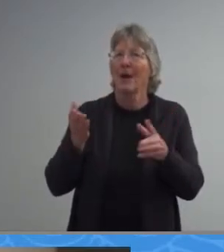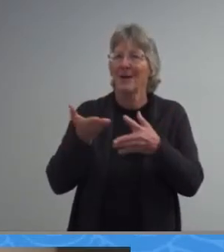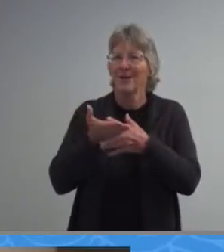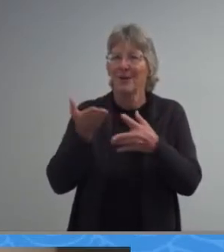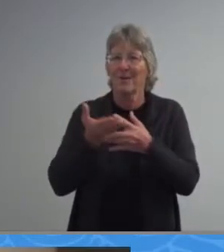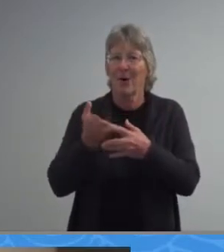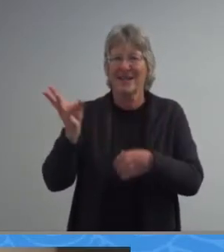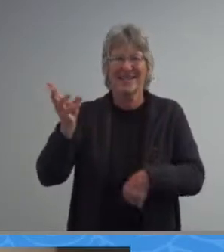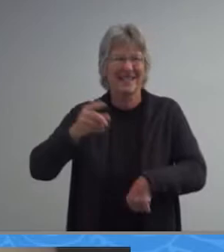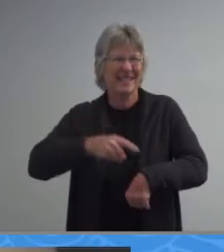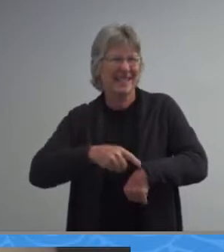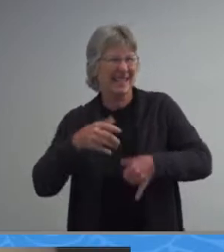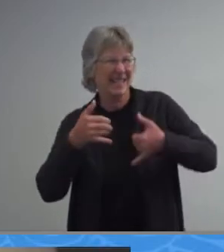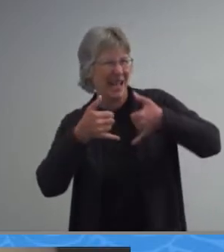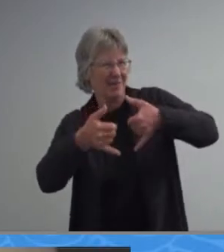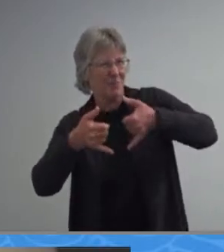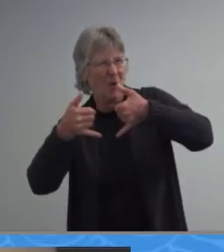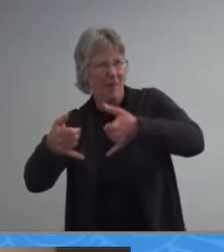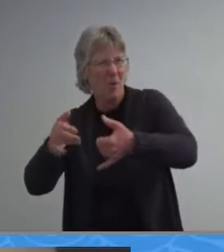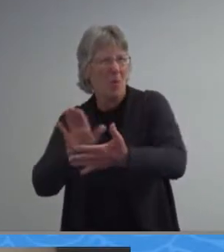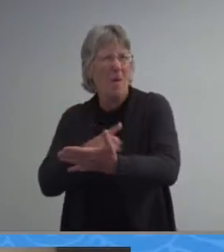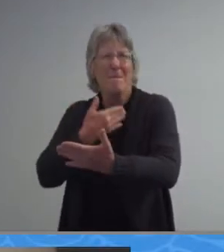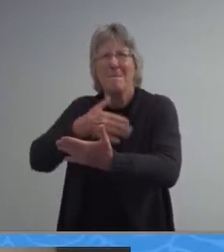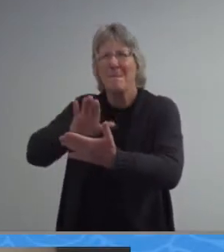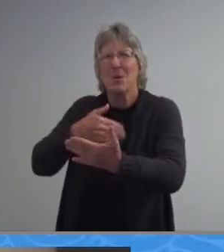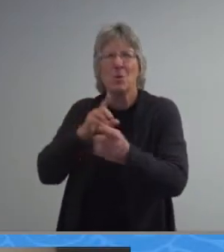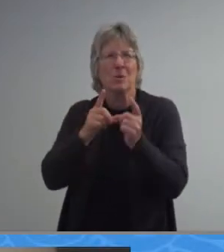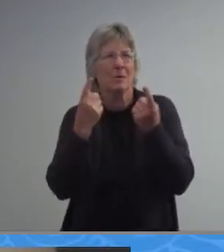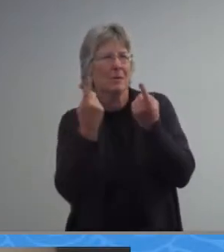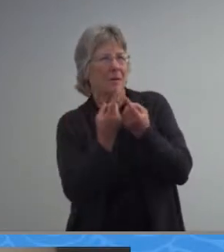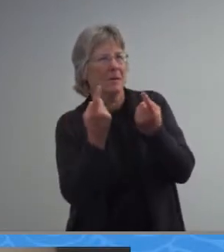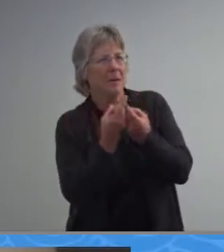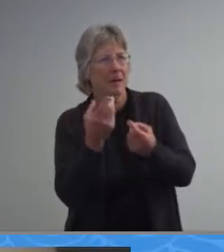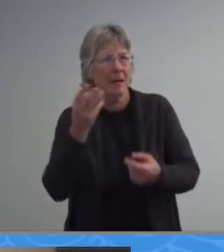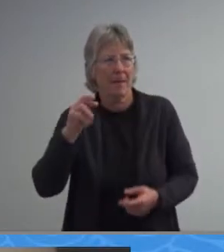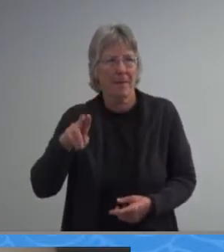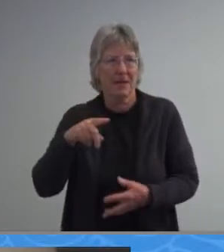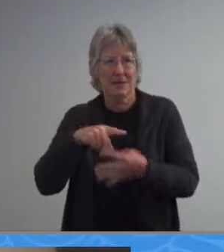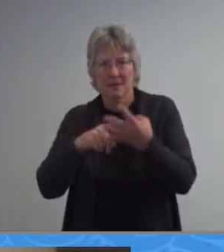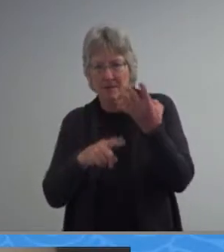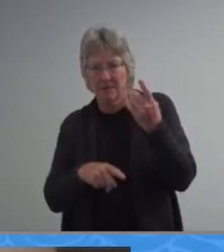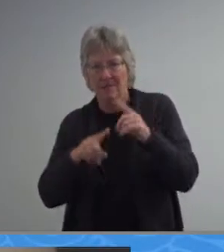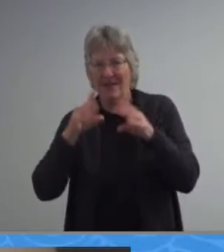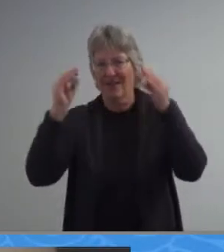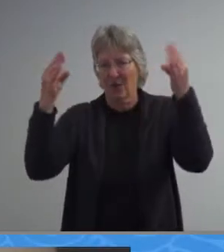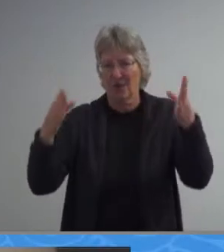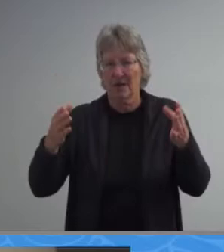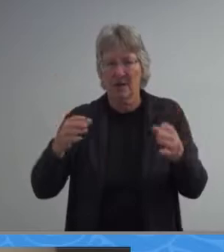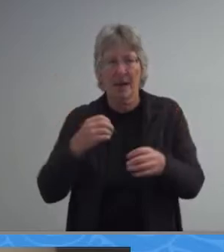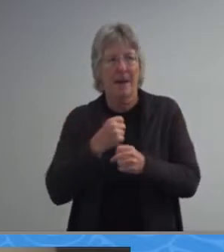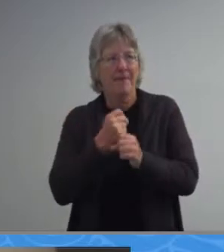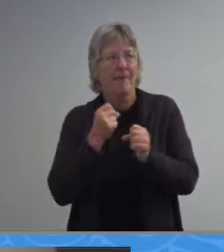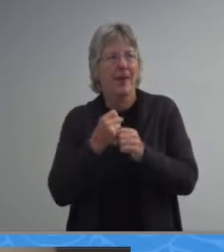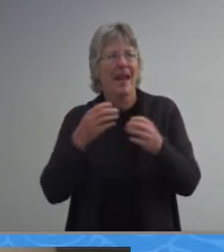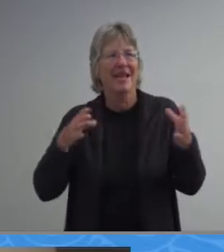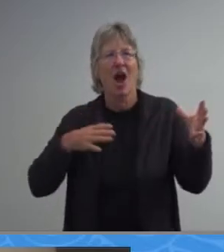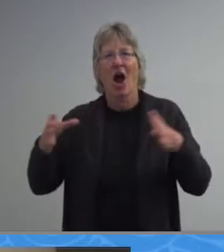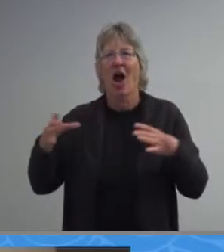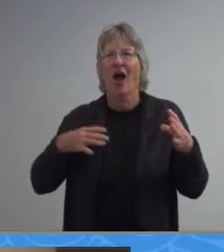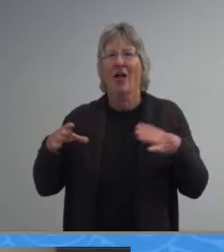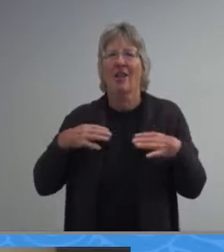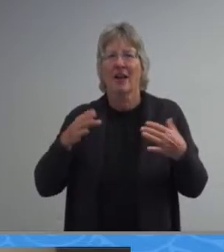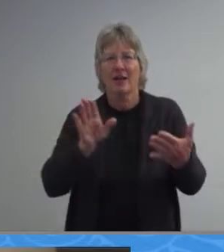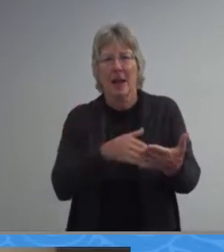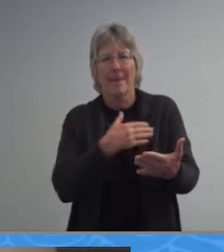grammy award-winning music department led by mr doko mr sepia and mr stevens produced a holiday music album titled